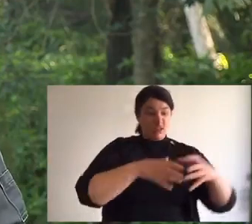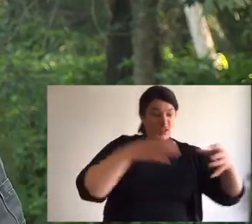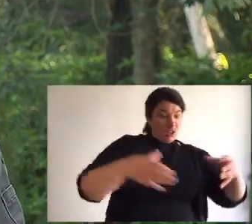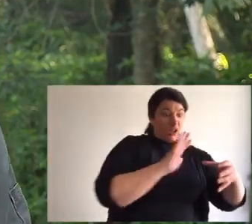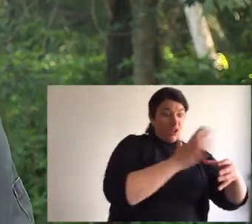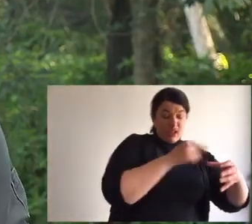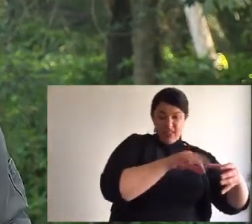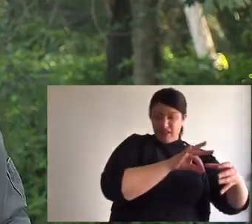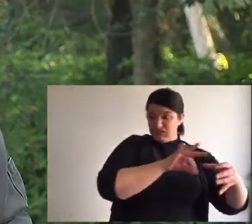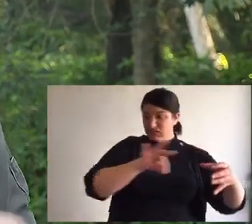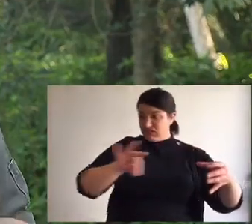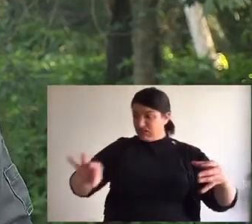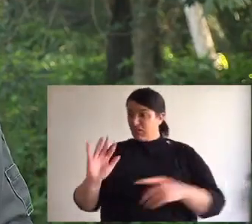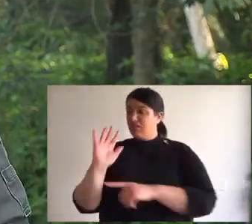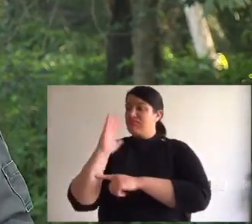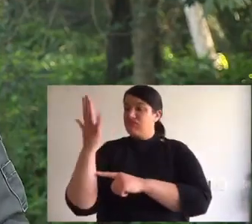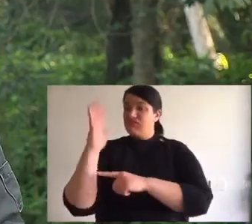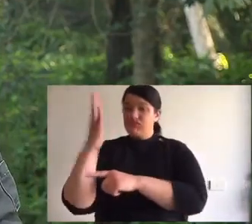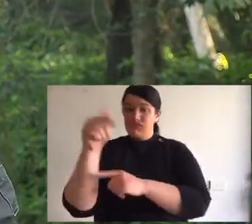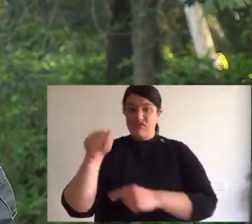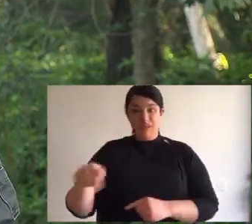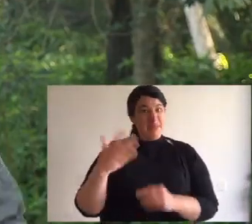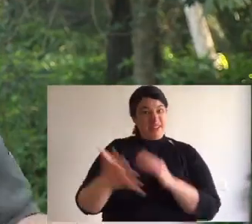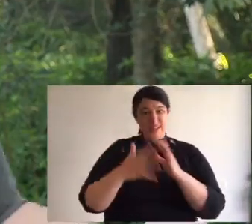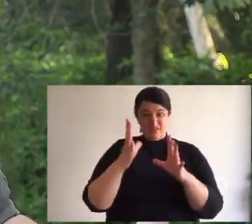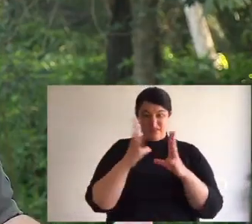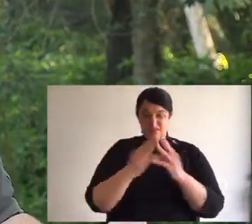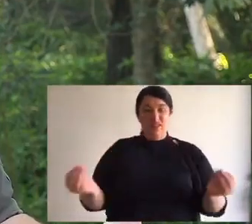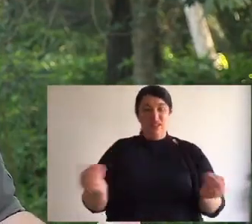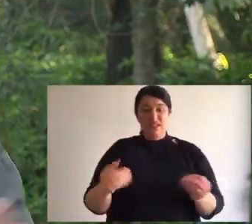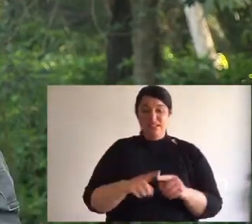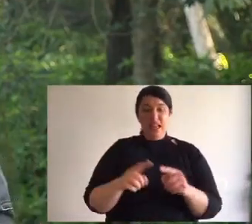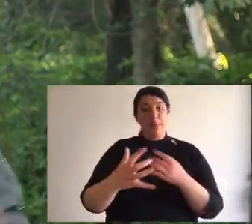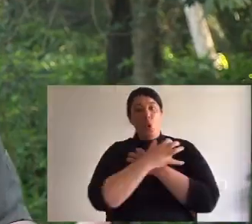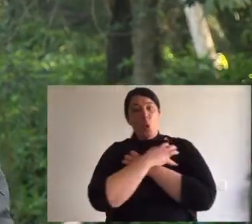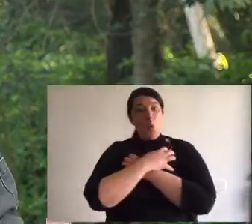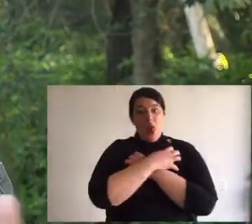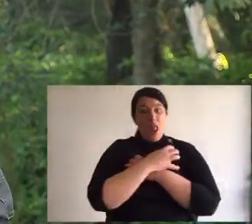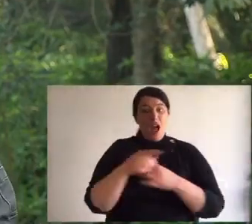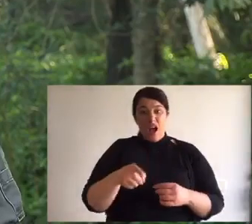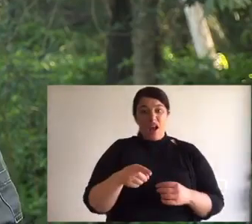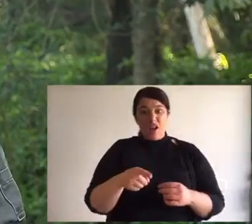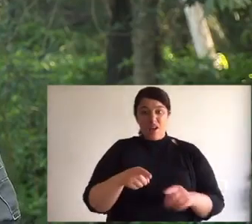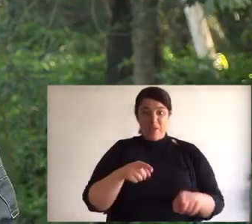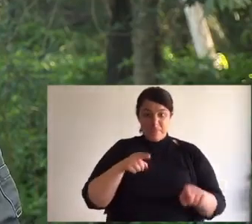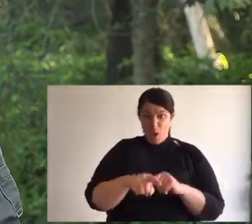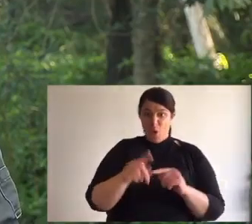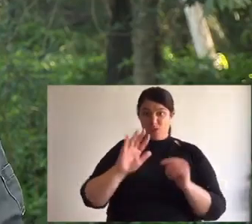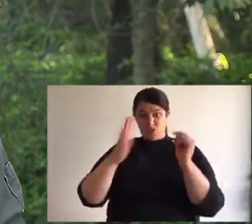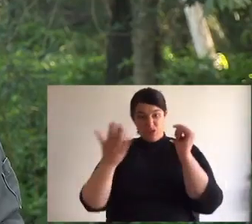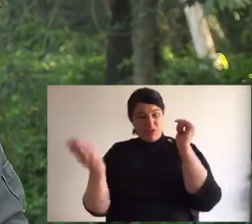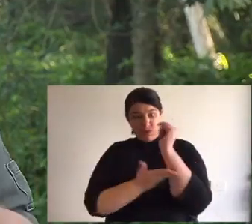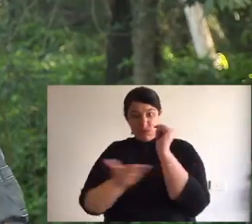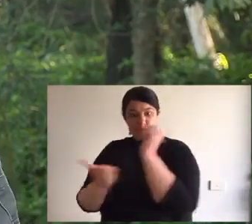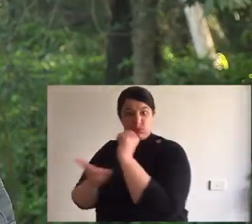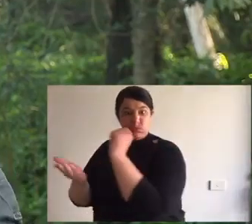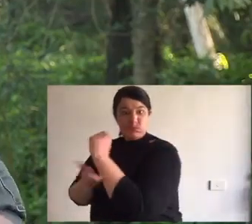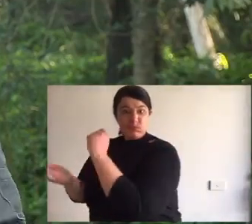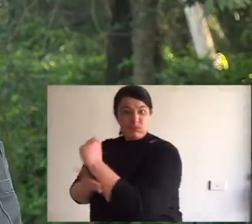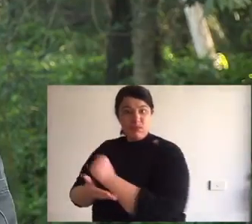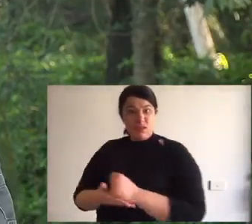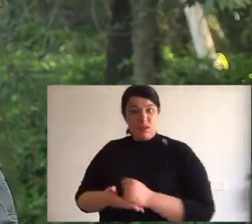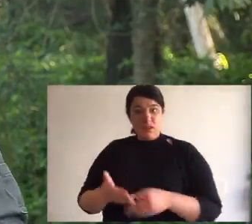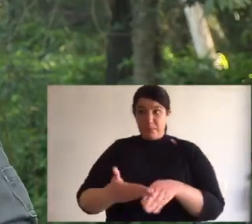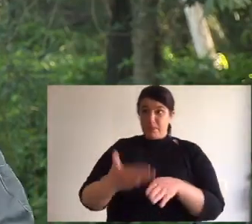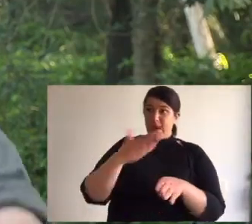I mean so much of the spotted tail quolls habitat is now gone. Similar to koalas. mean koalas have lost nearly 90 percent of their habitat